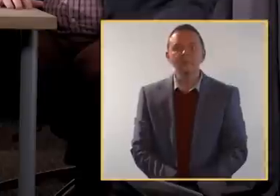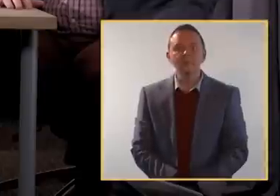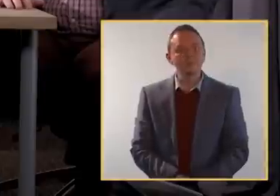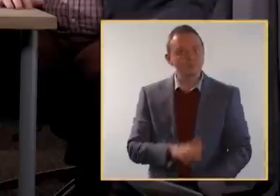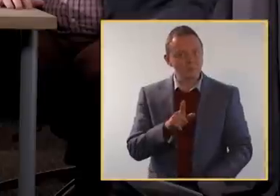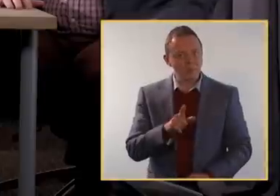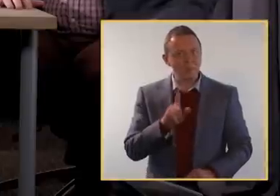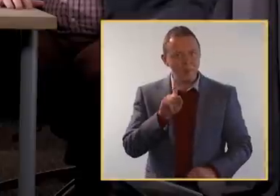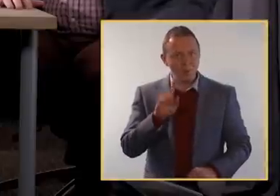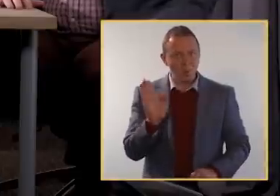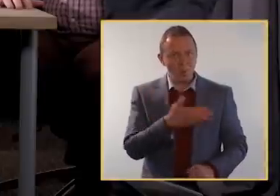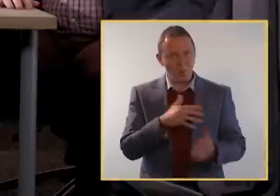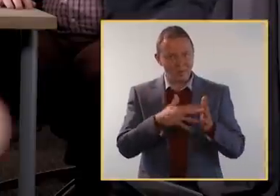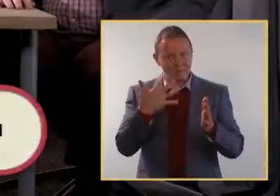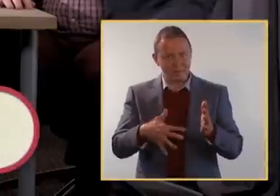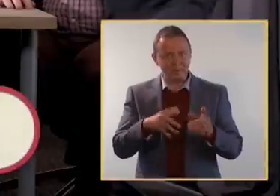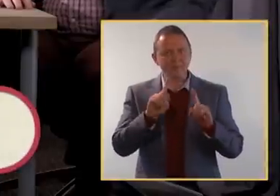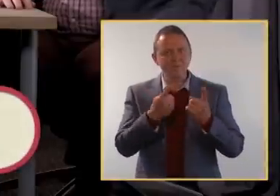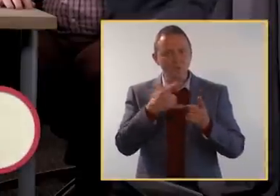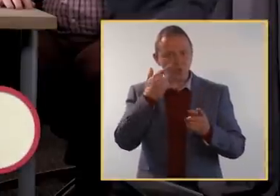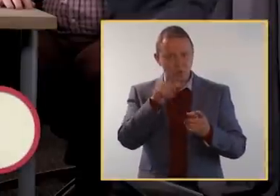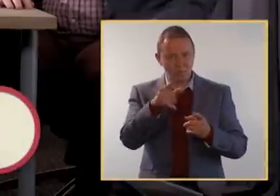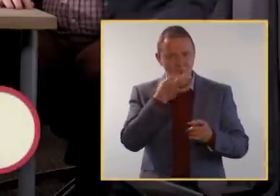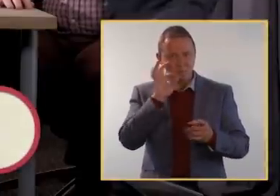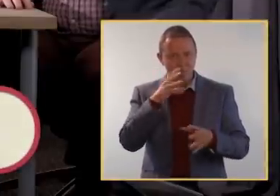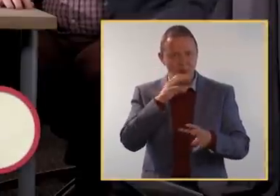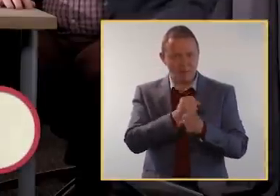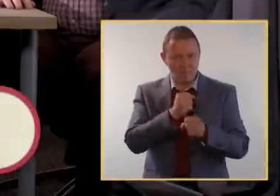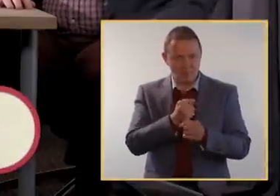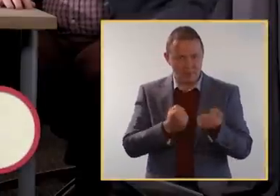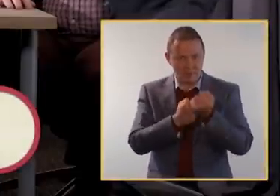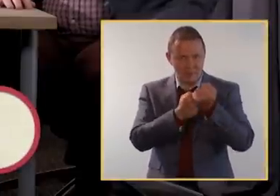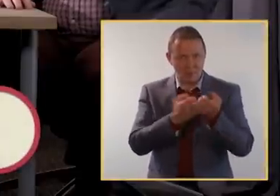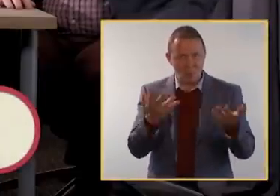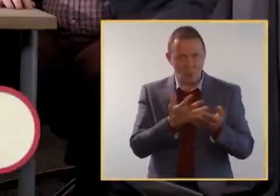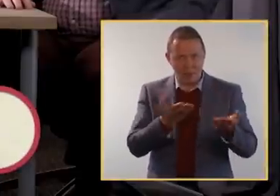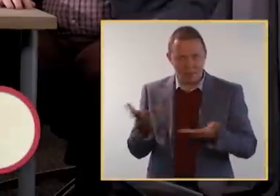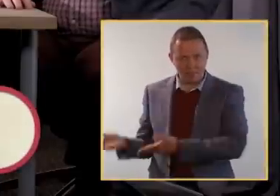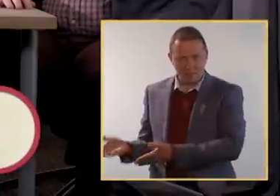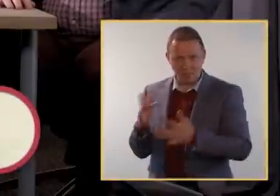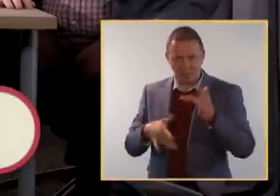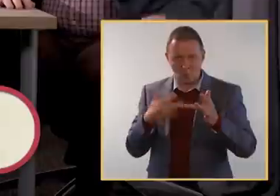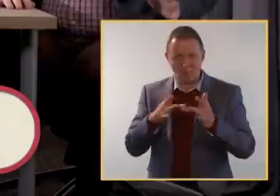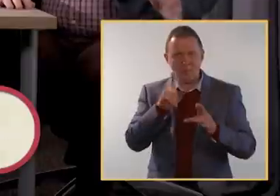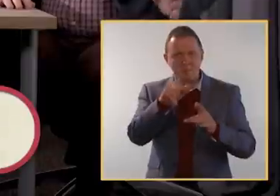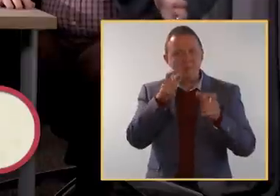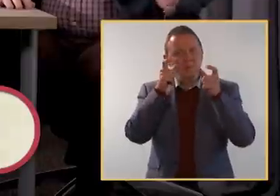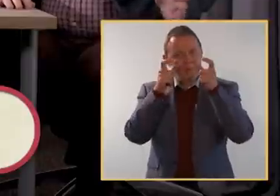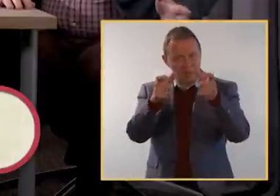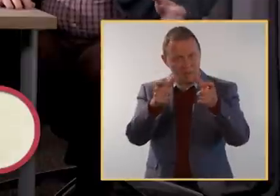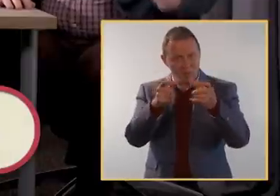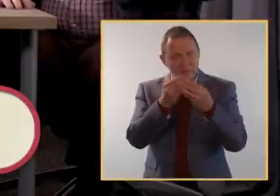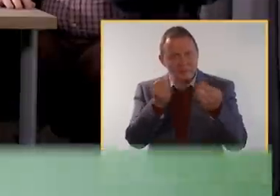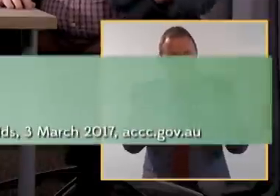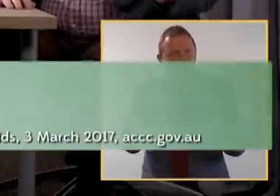All of this is costly, so check if you're eligible for free government assistance at hearingservices.gov.au. But be